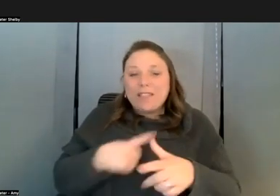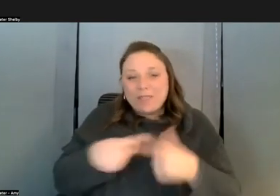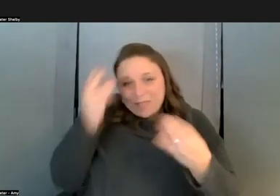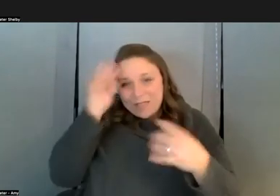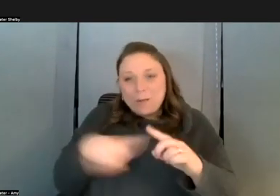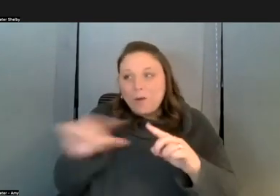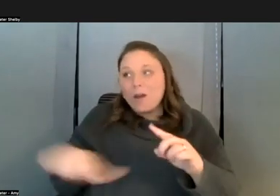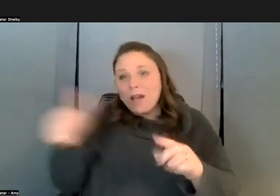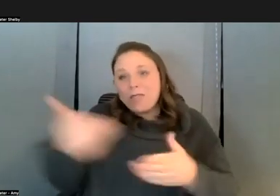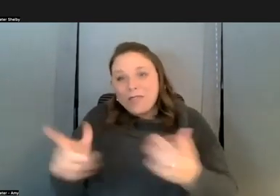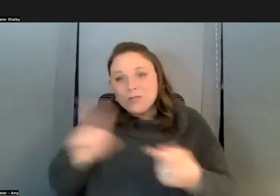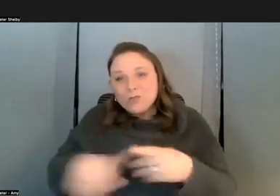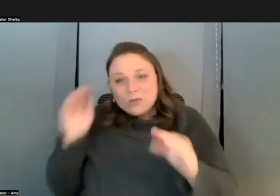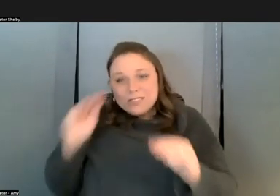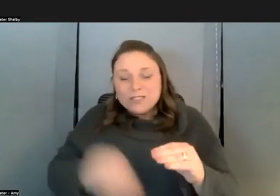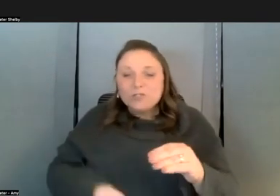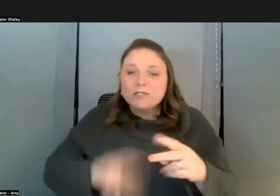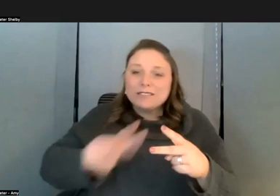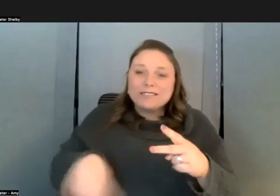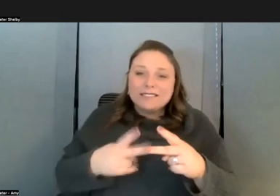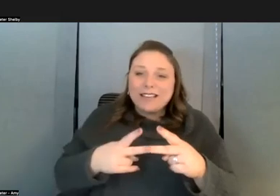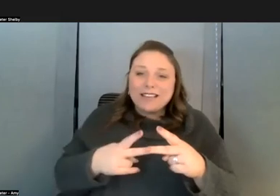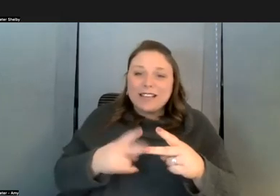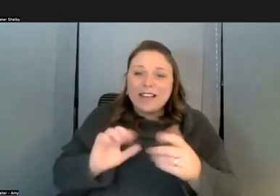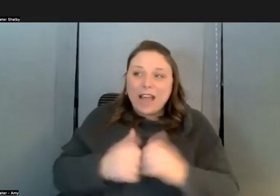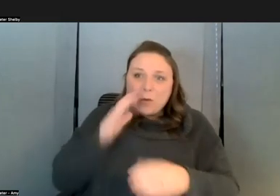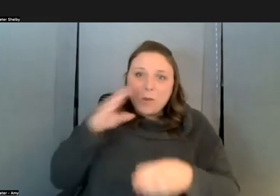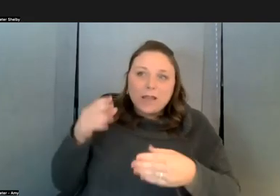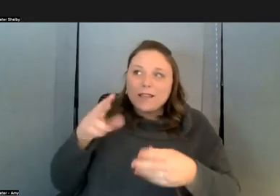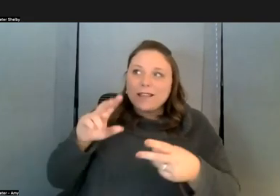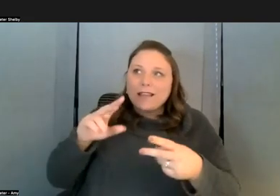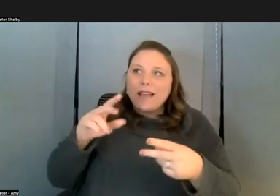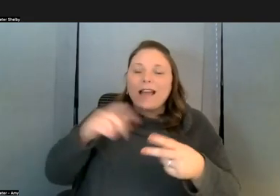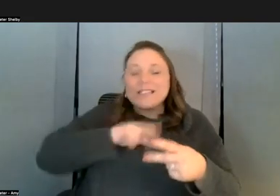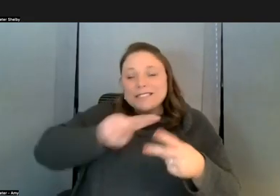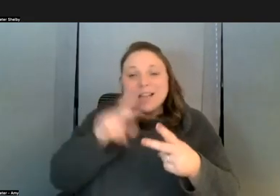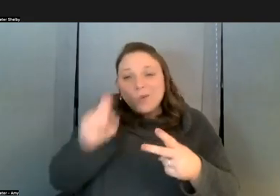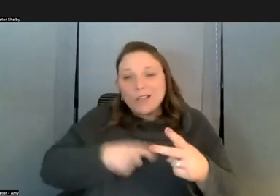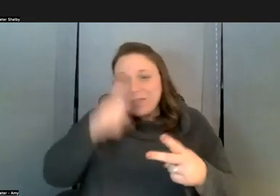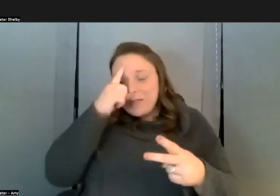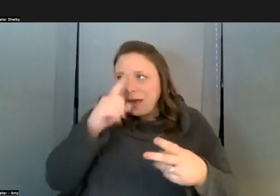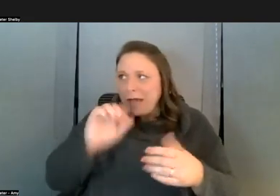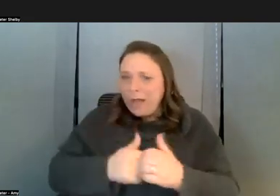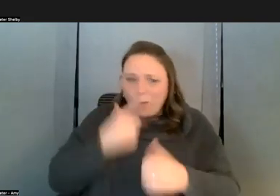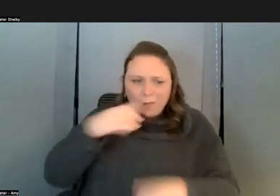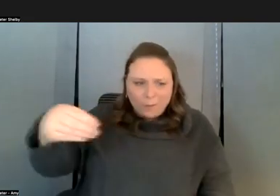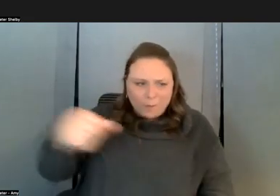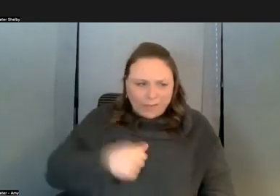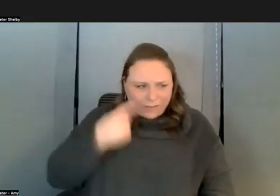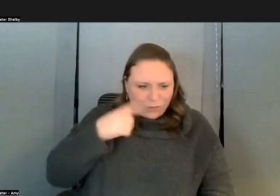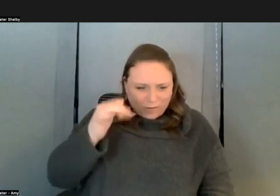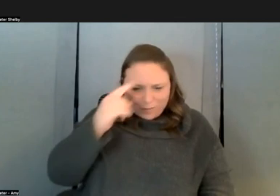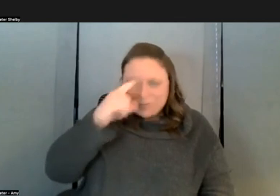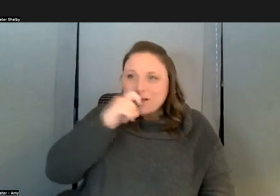but the second question is and how do i get paid for it um because they're not going to pay to come into your shop class